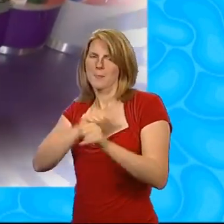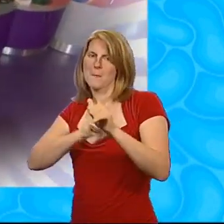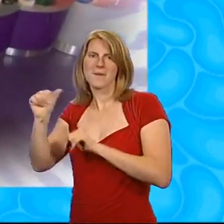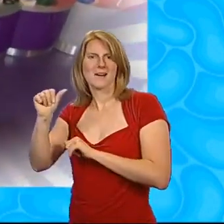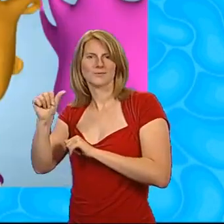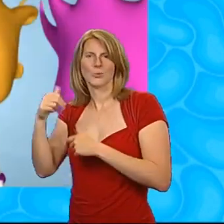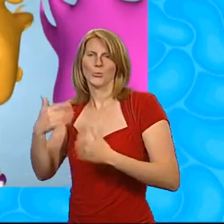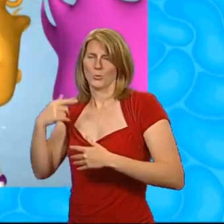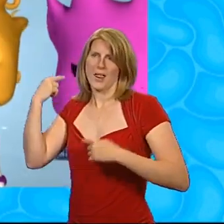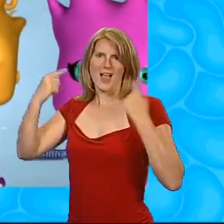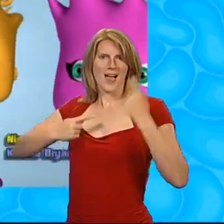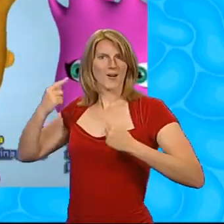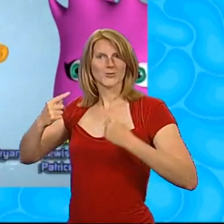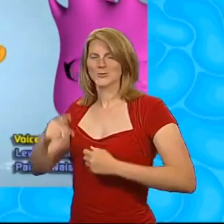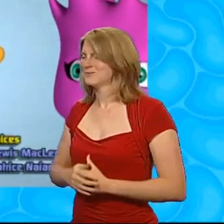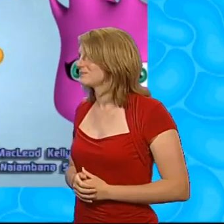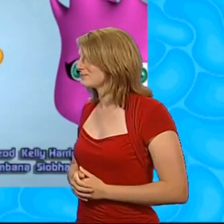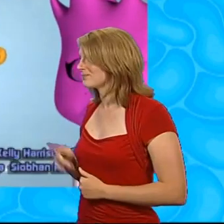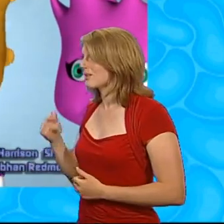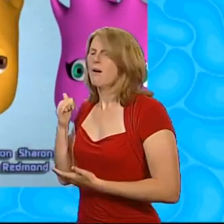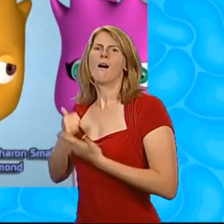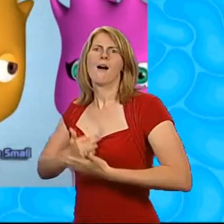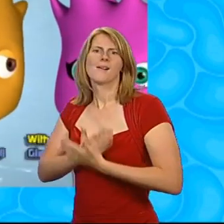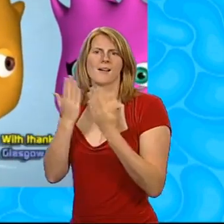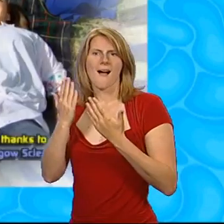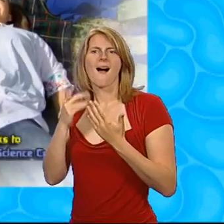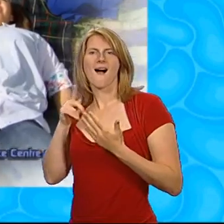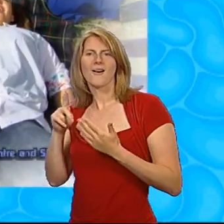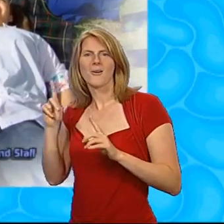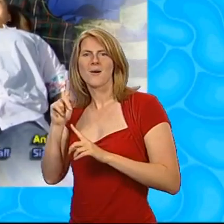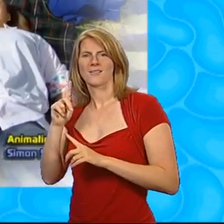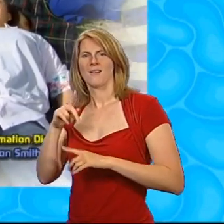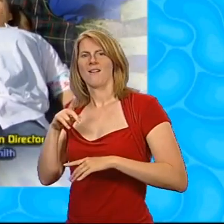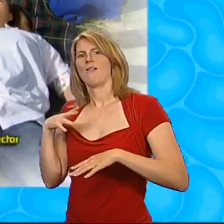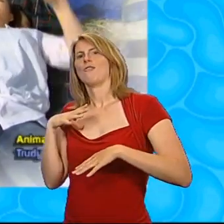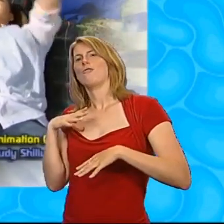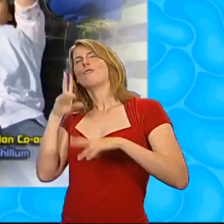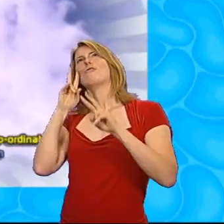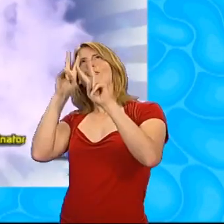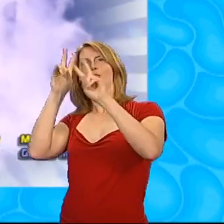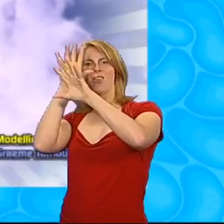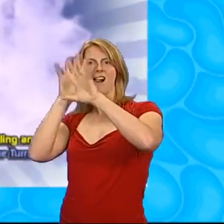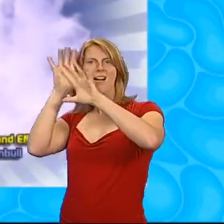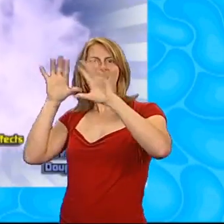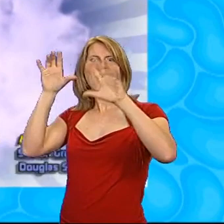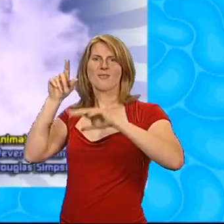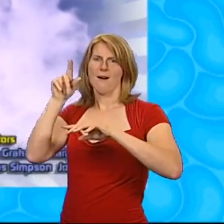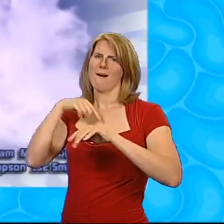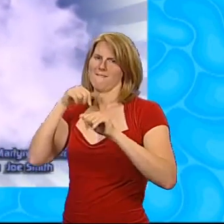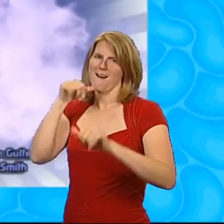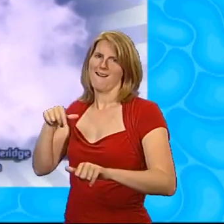loud. Ah, it's been such a great dear man. Guessing at the lazy clouds is one of my